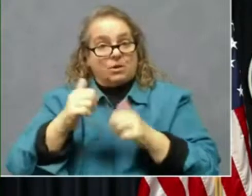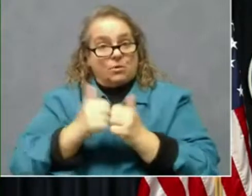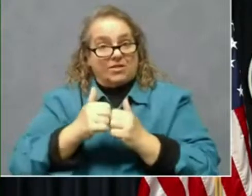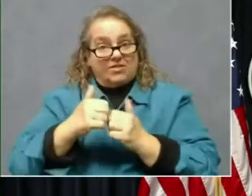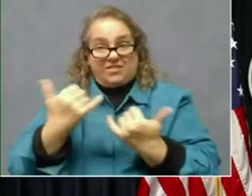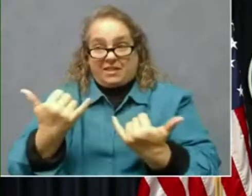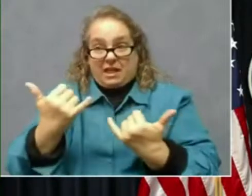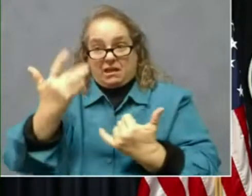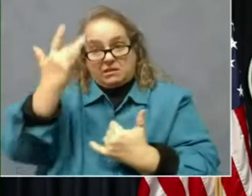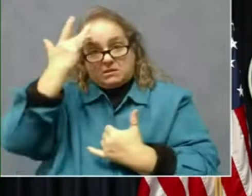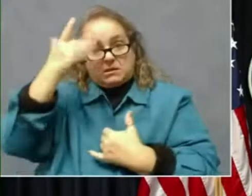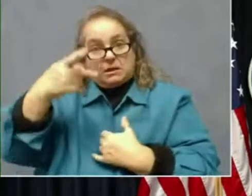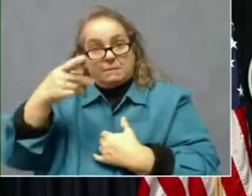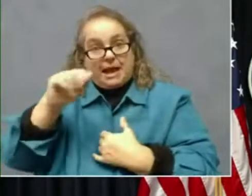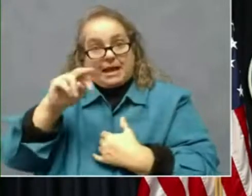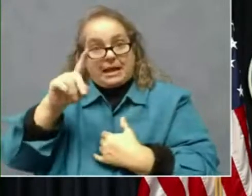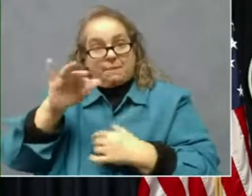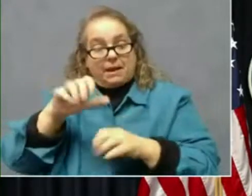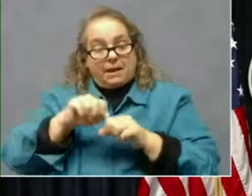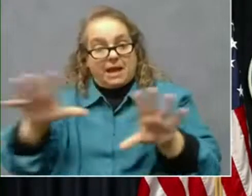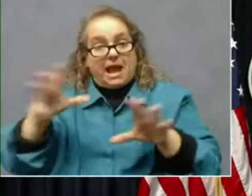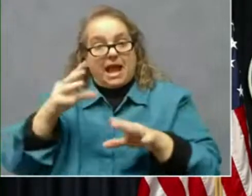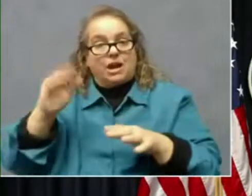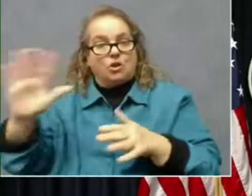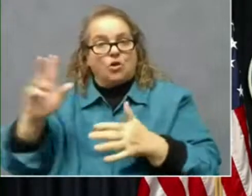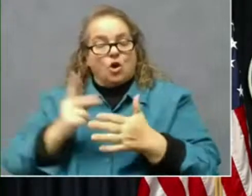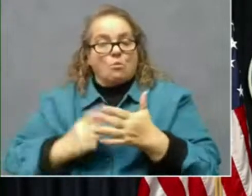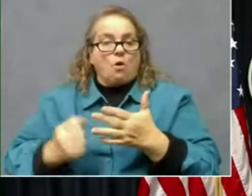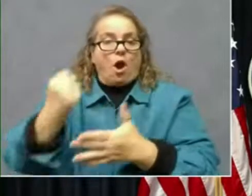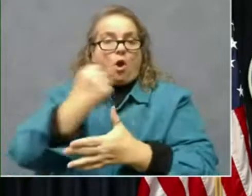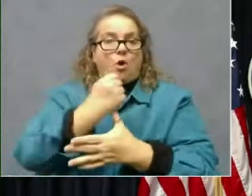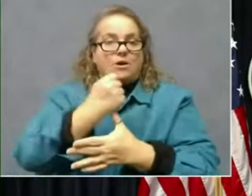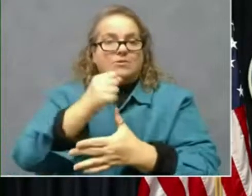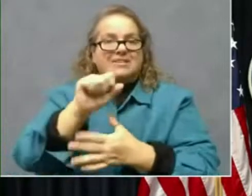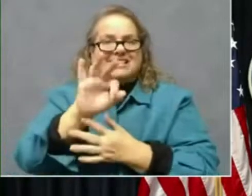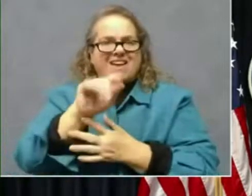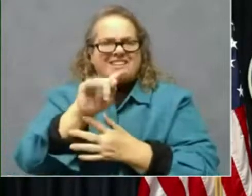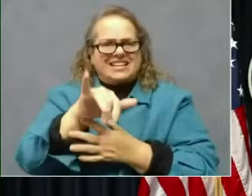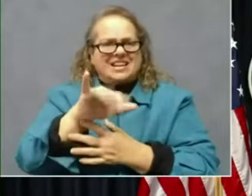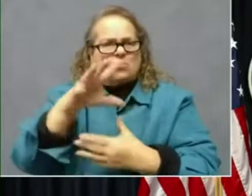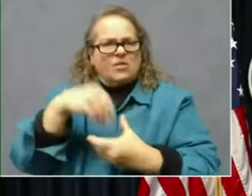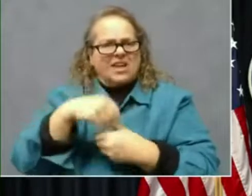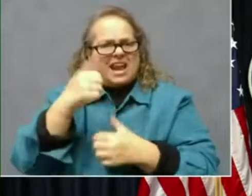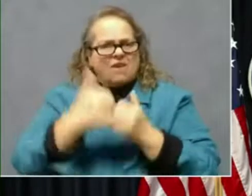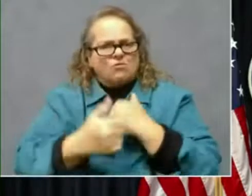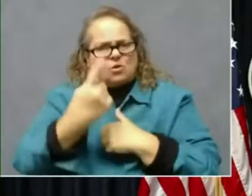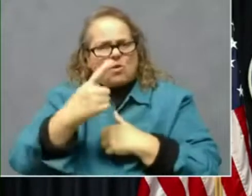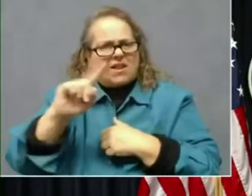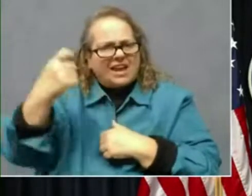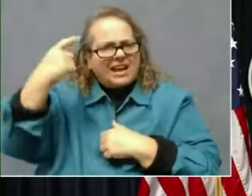the priority in terms of ensuring safety of everyone in the Capitol building for the session?